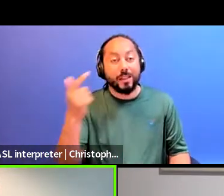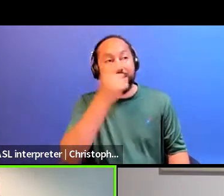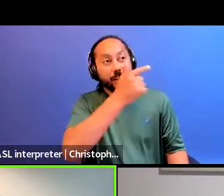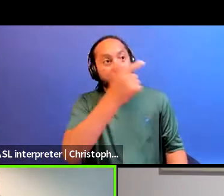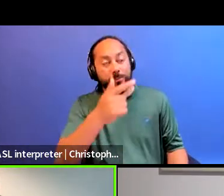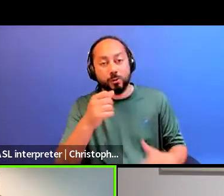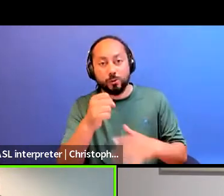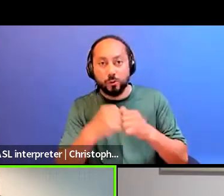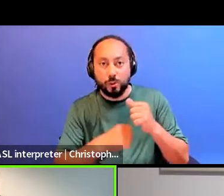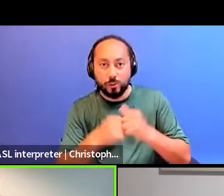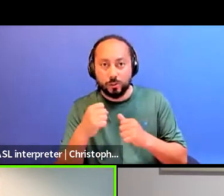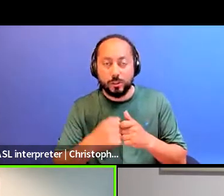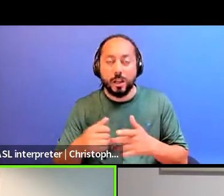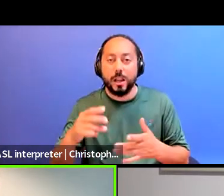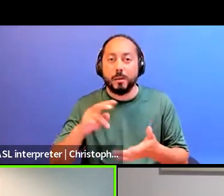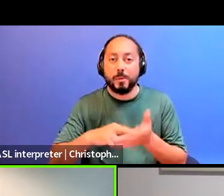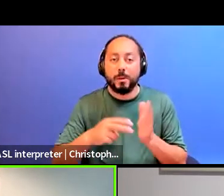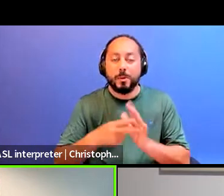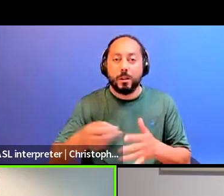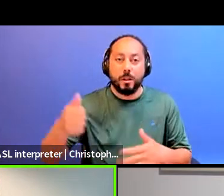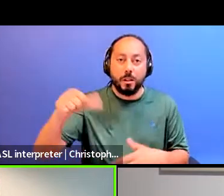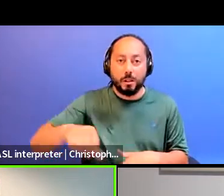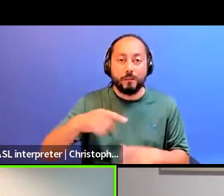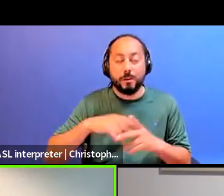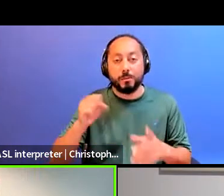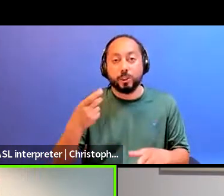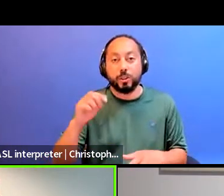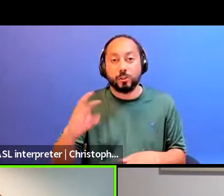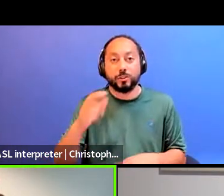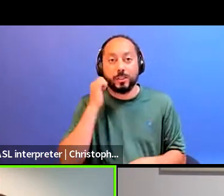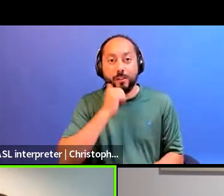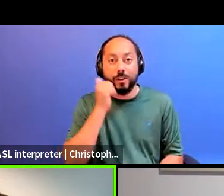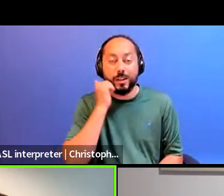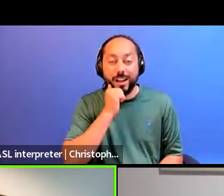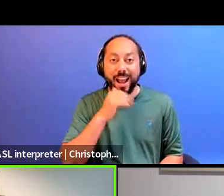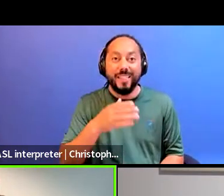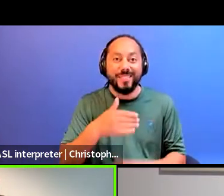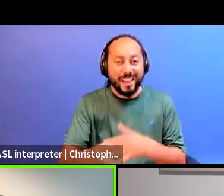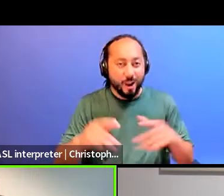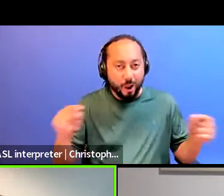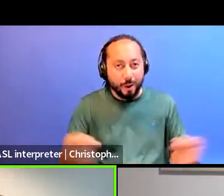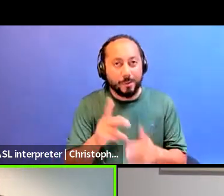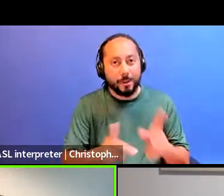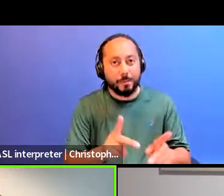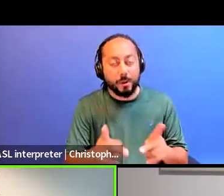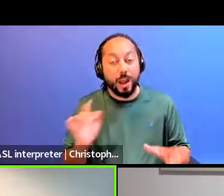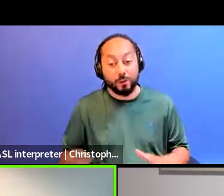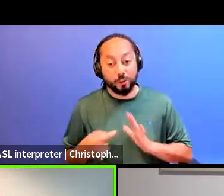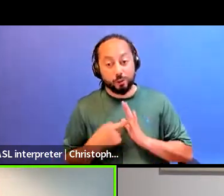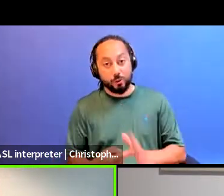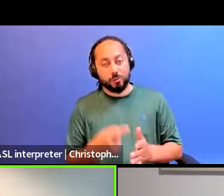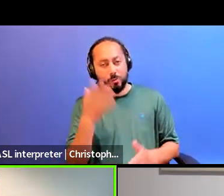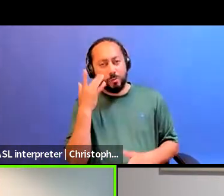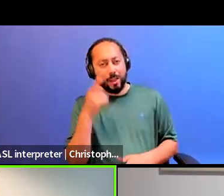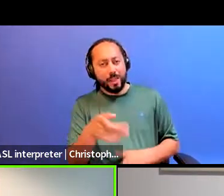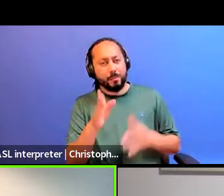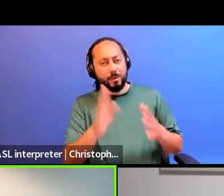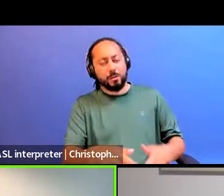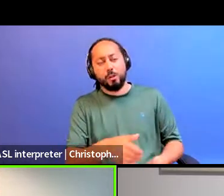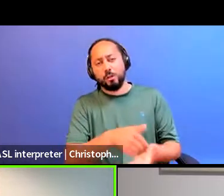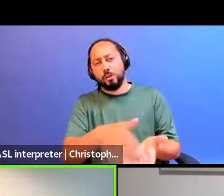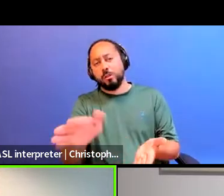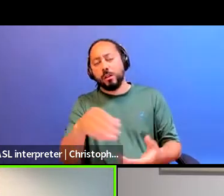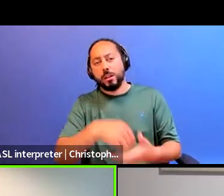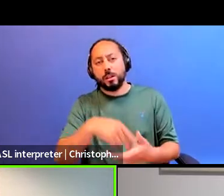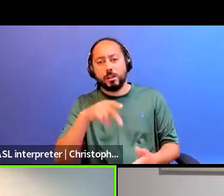being turned away from shelters every day. And then those same people are harmed. You know, you have to show your children what's happening. Why is that person being moved out of the park who